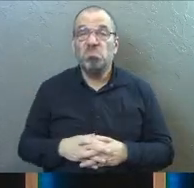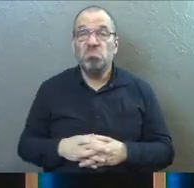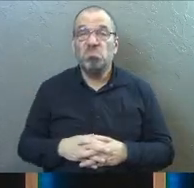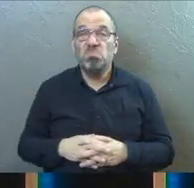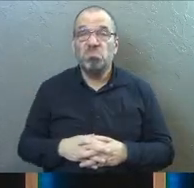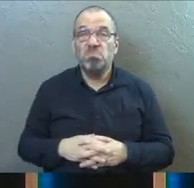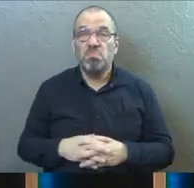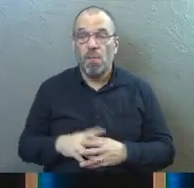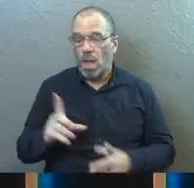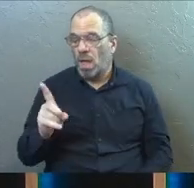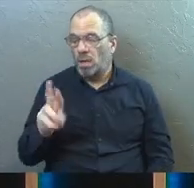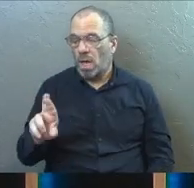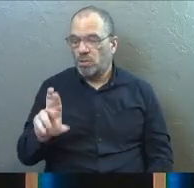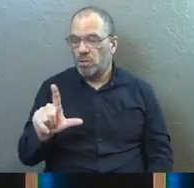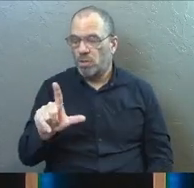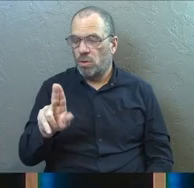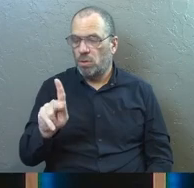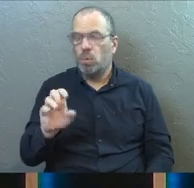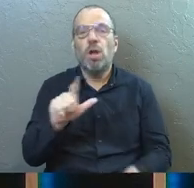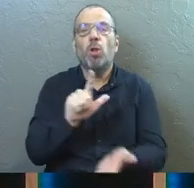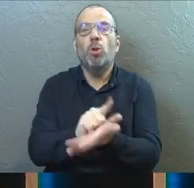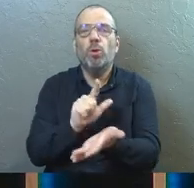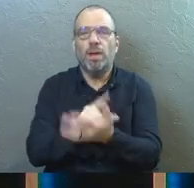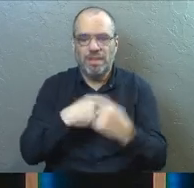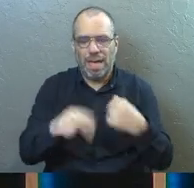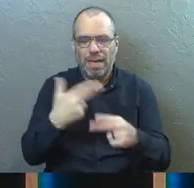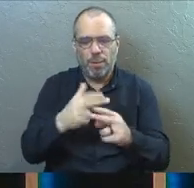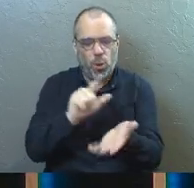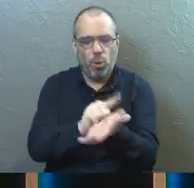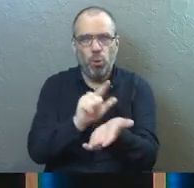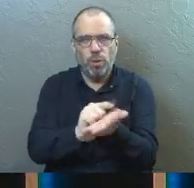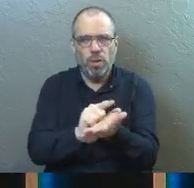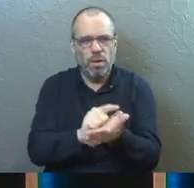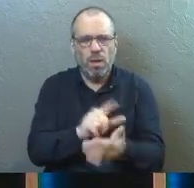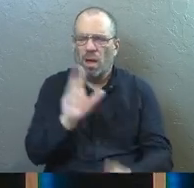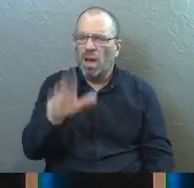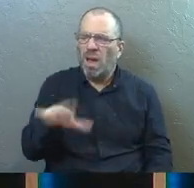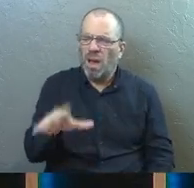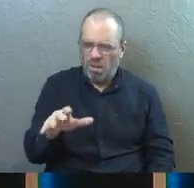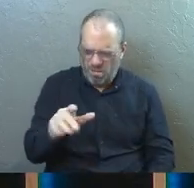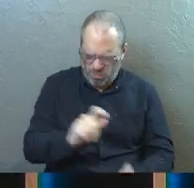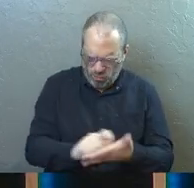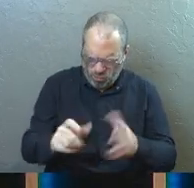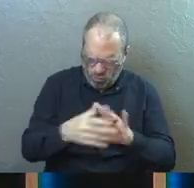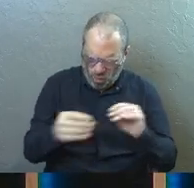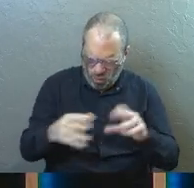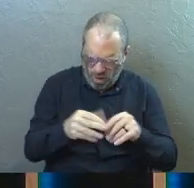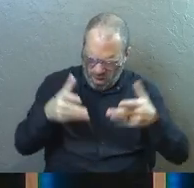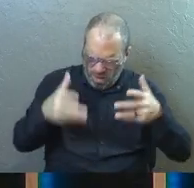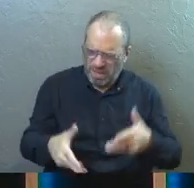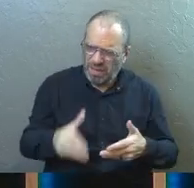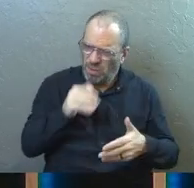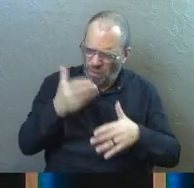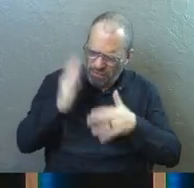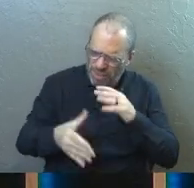Dr. Luke, when you're writing this, why in the world would you not give us? Why would you leave this as a cliffhanger?